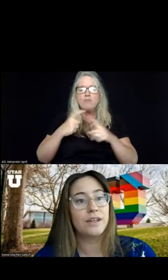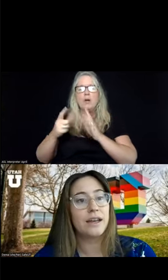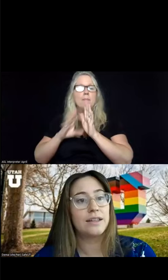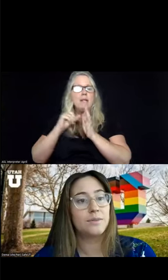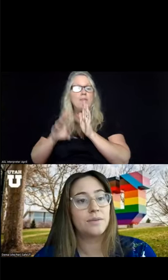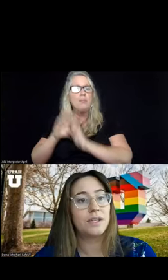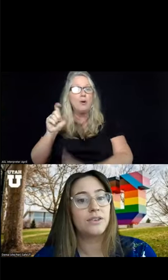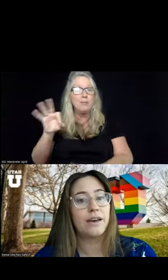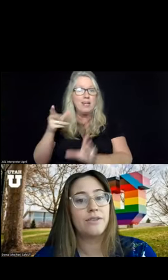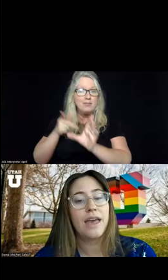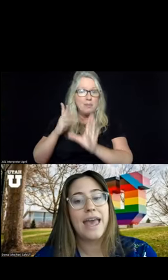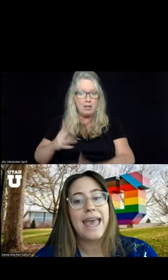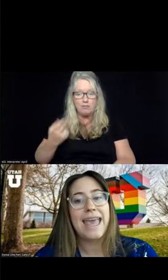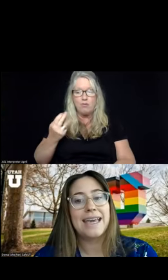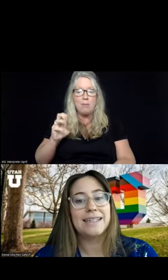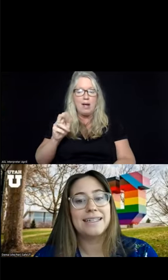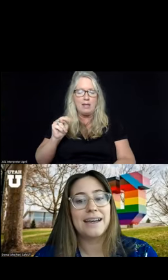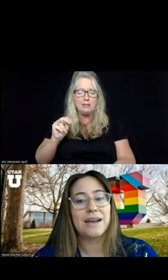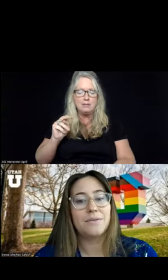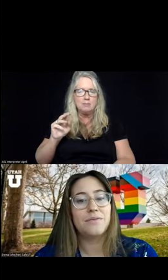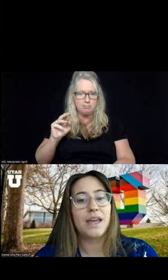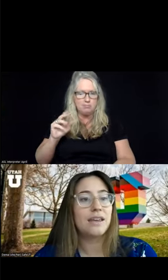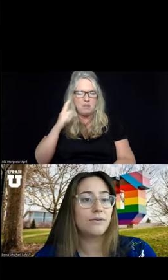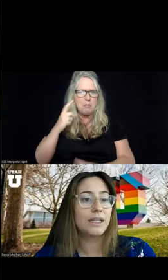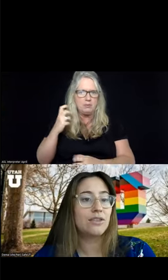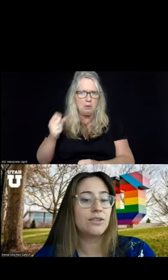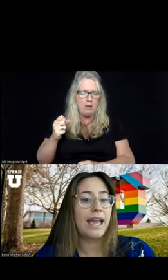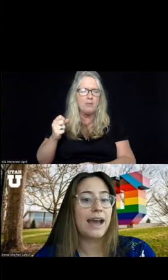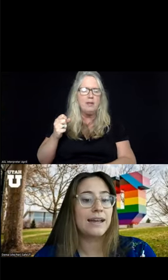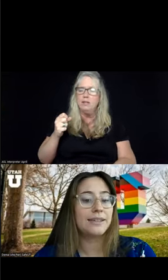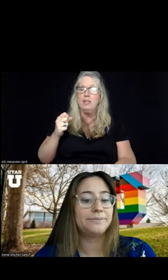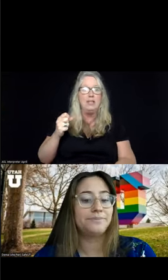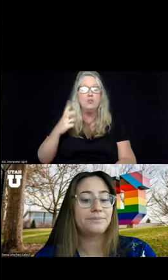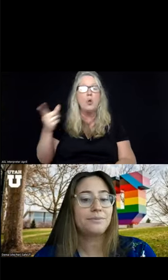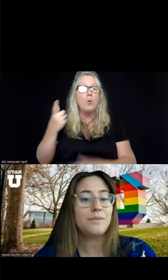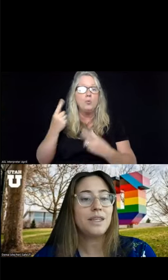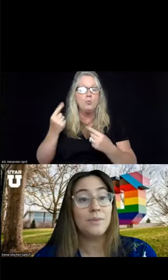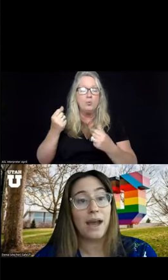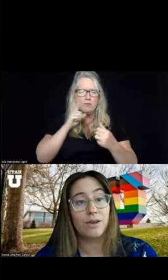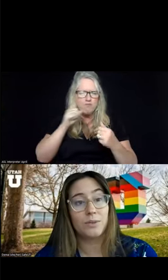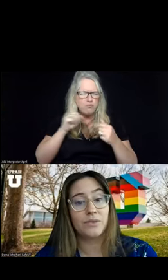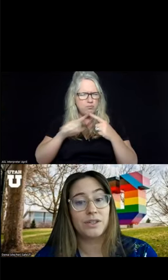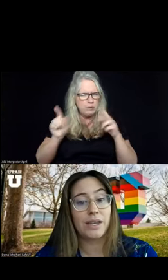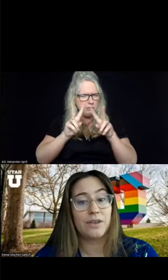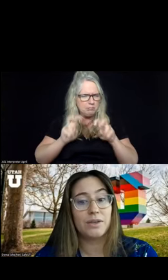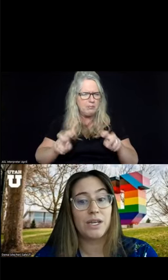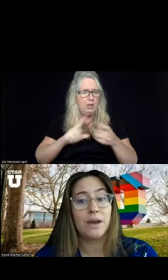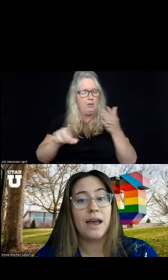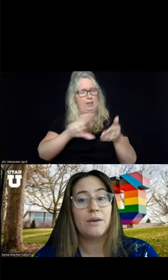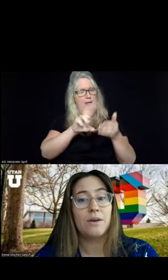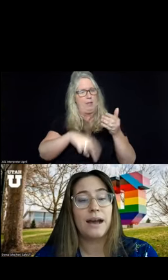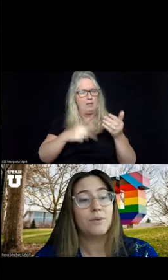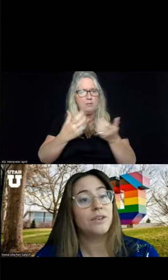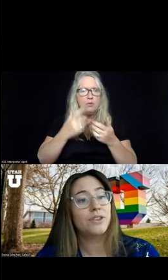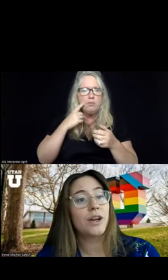Psychiatry at Huntsman Mental Health. And they really look at some outcomes for SafeUT.